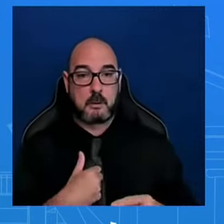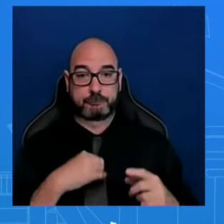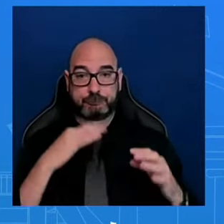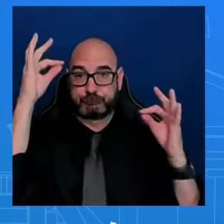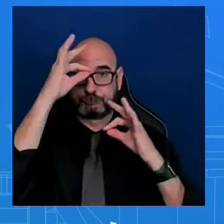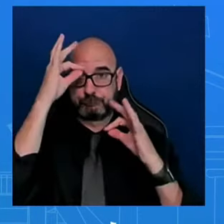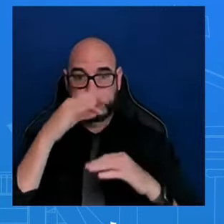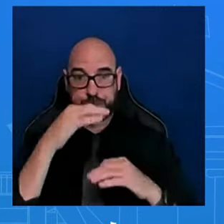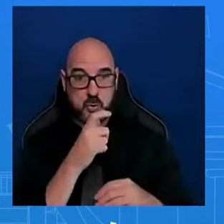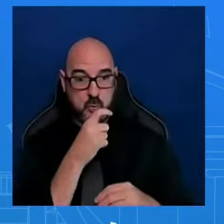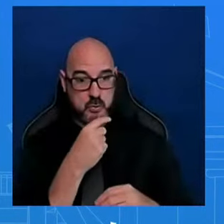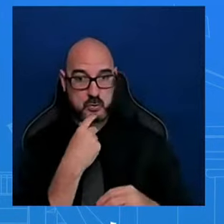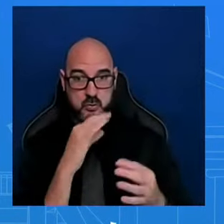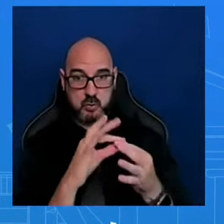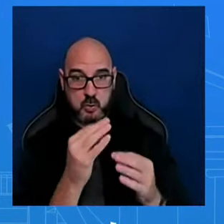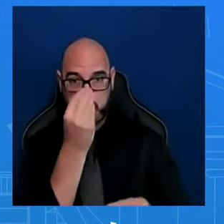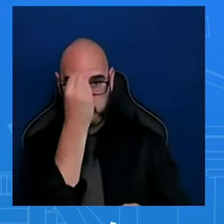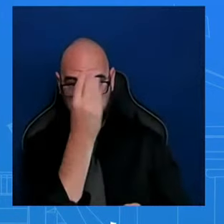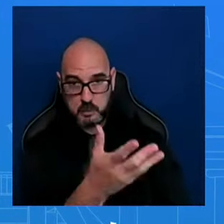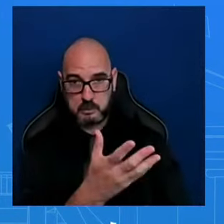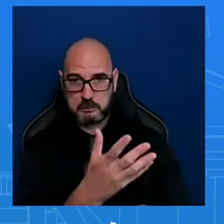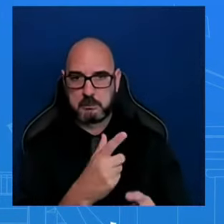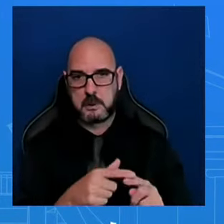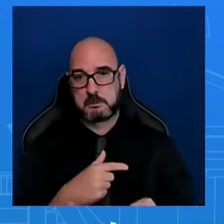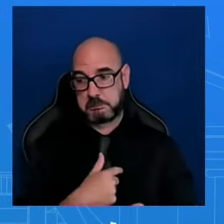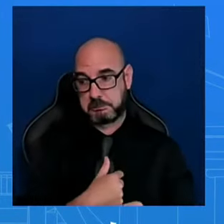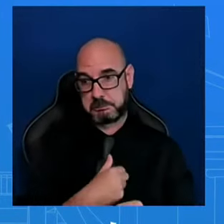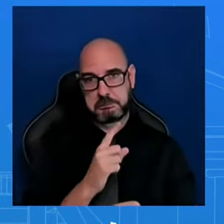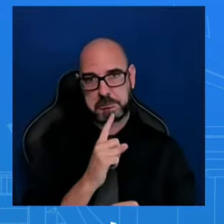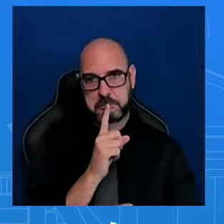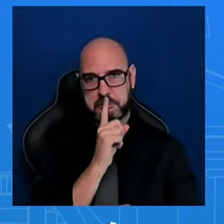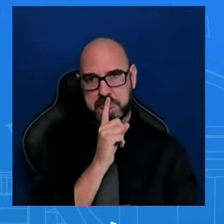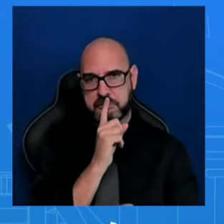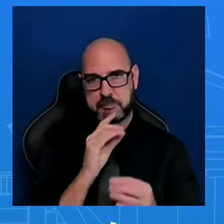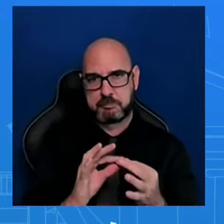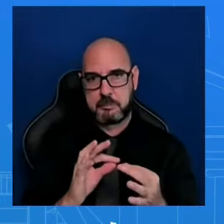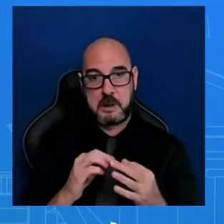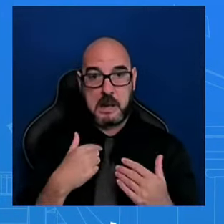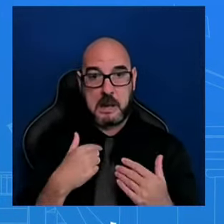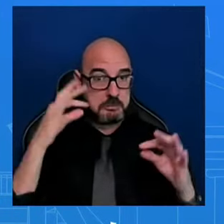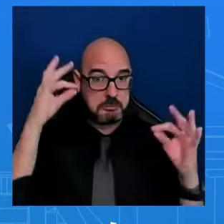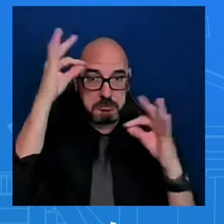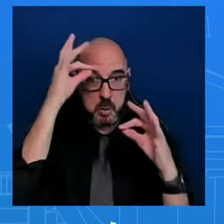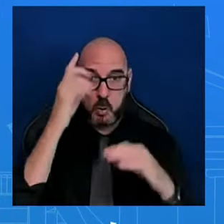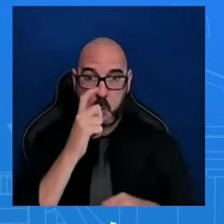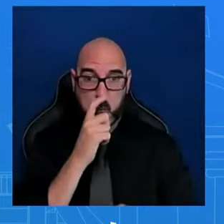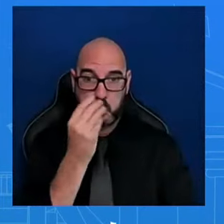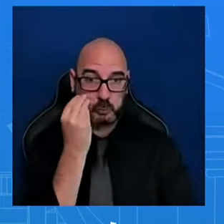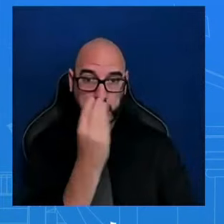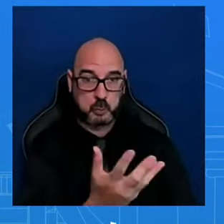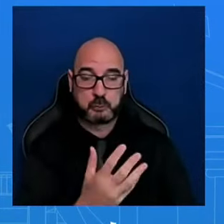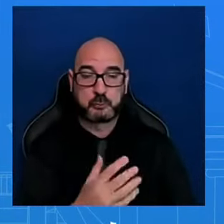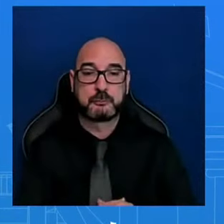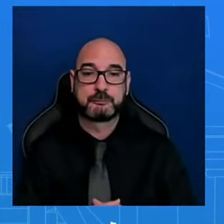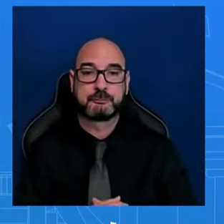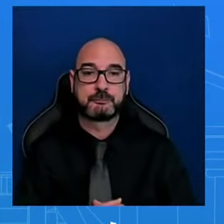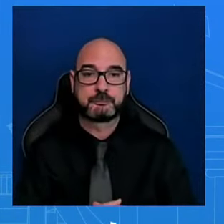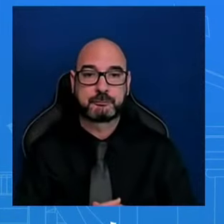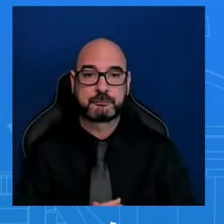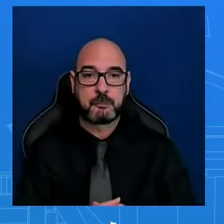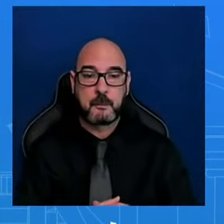due respect, I can't speak to that. Right. I just don't. I mean, they're blind sources. I can't speak to that. What I can speak to